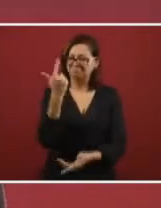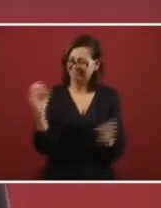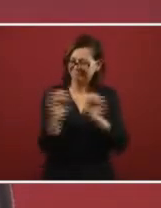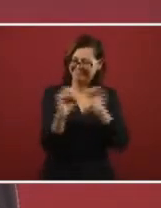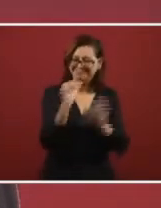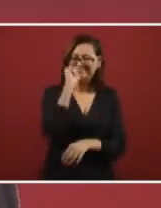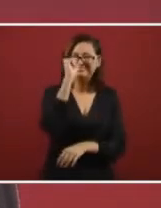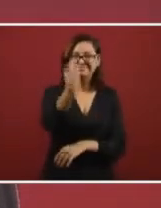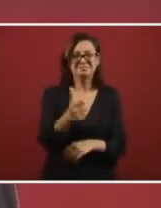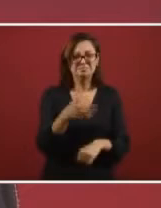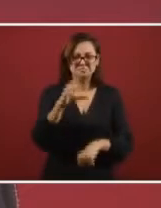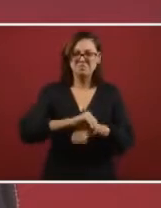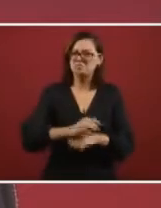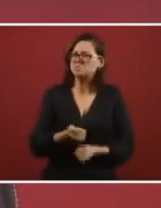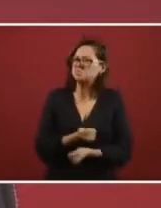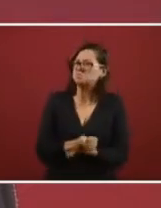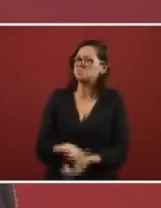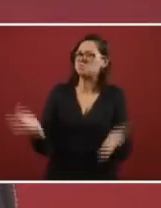grave crime.